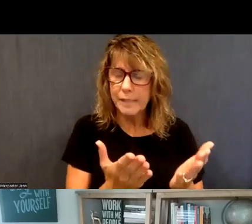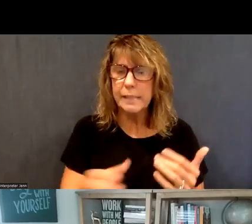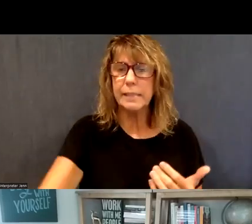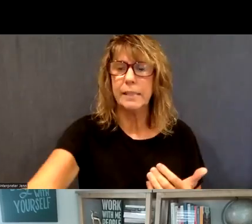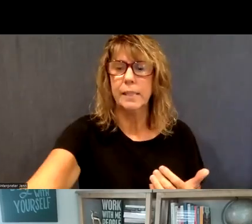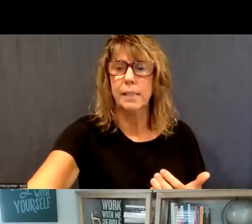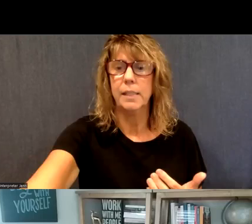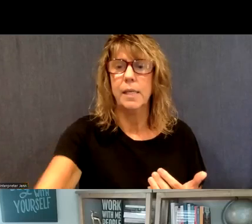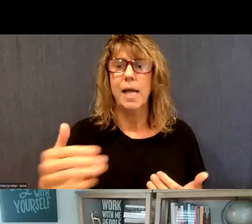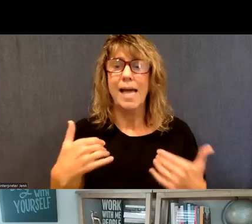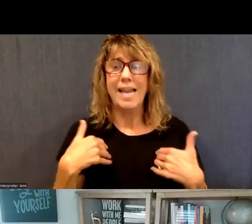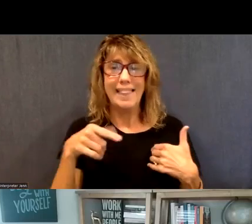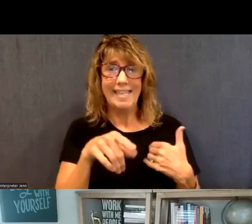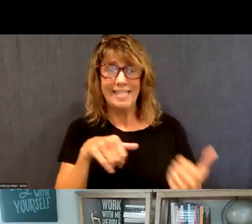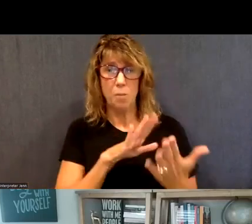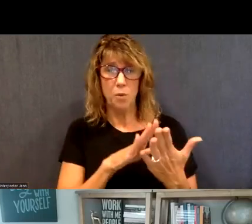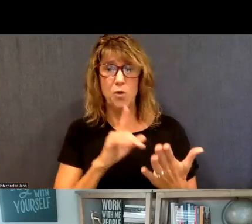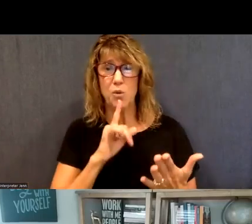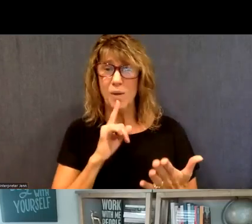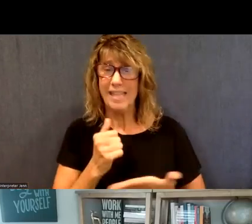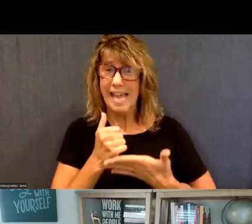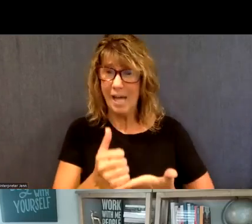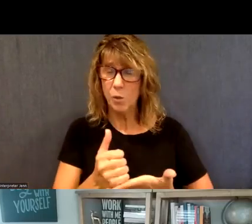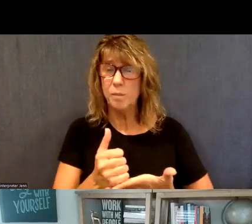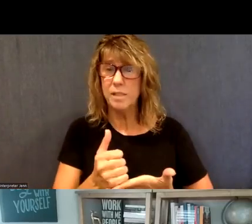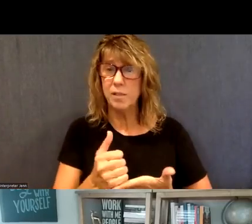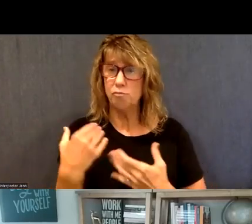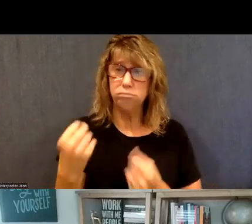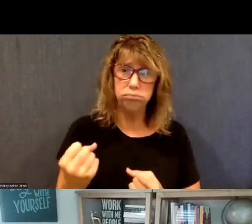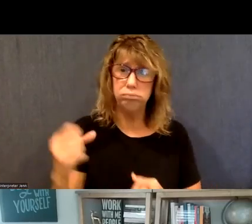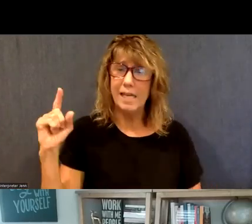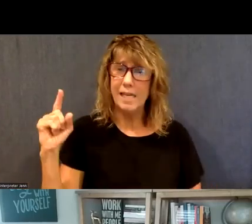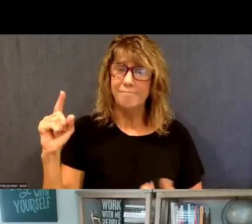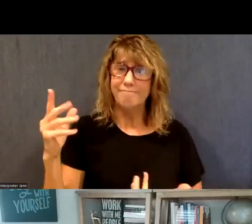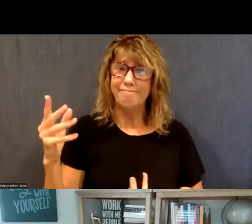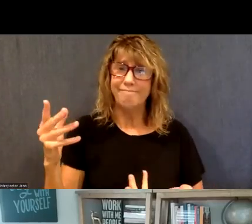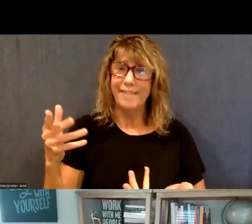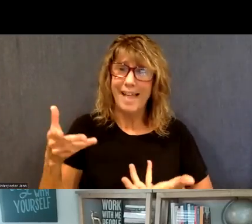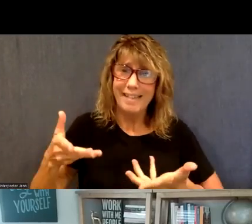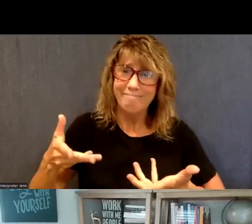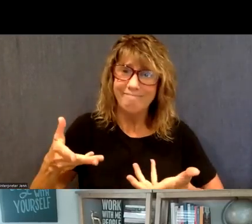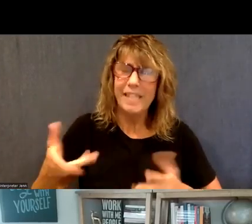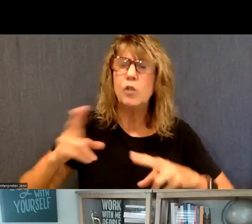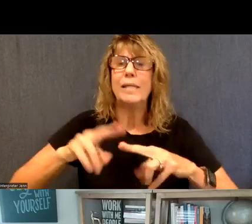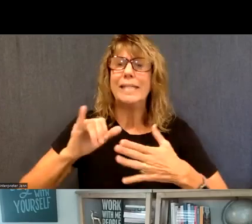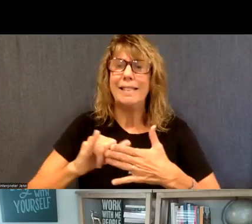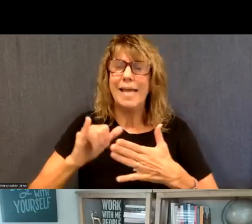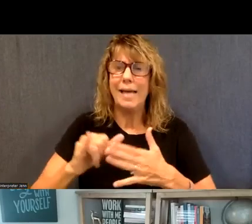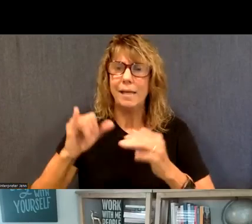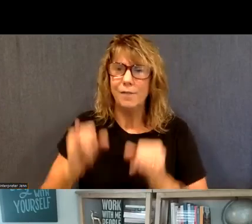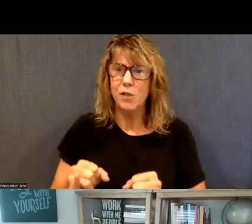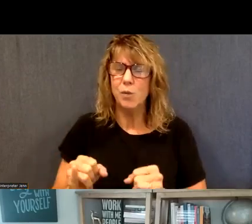by having this approach, it really helps to significantly increase an individual's ability to sustain recovery,